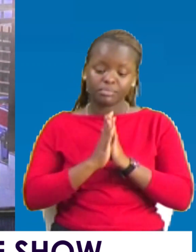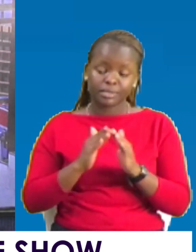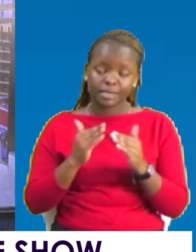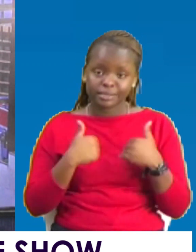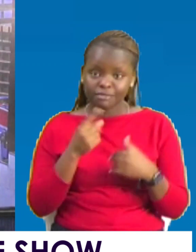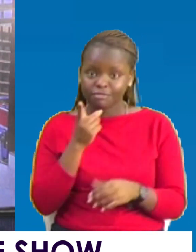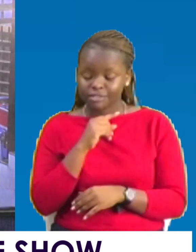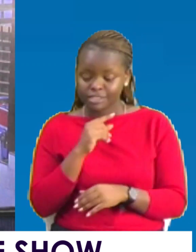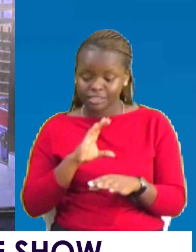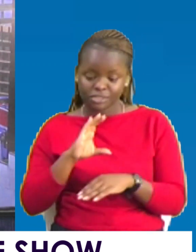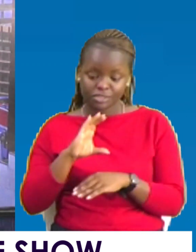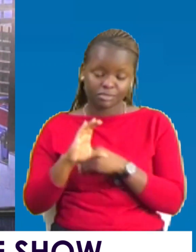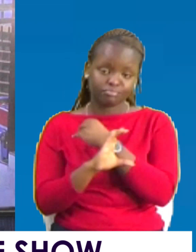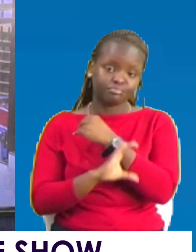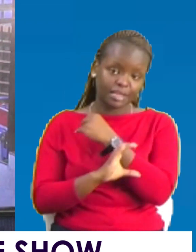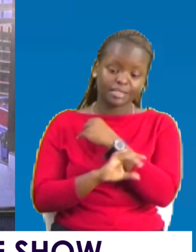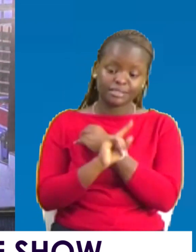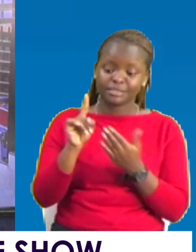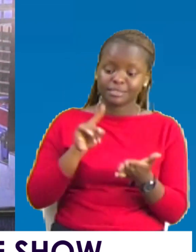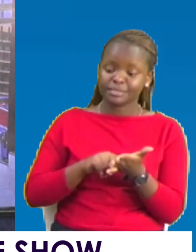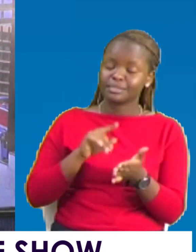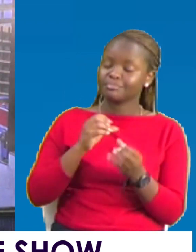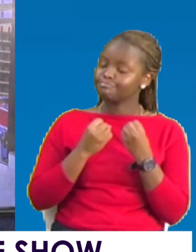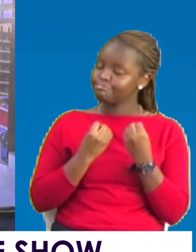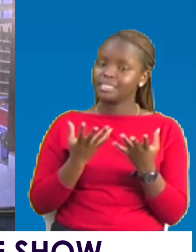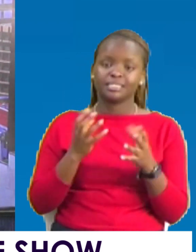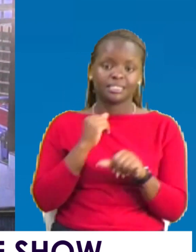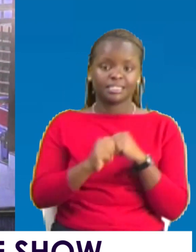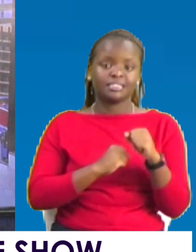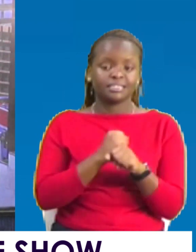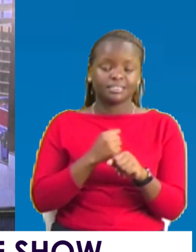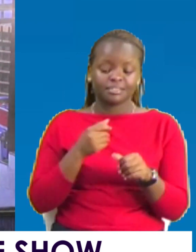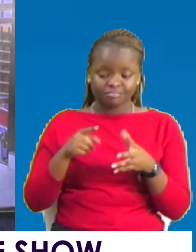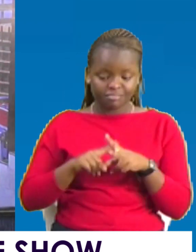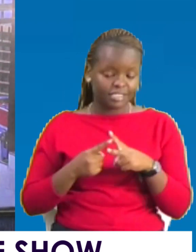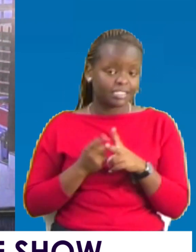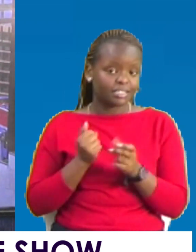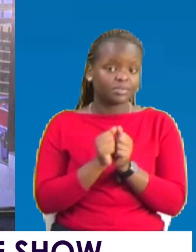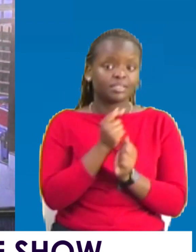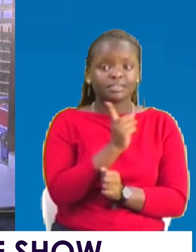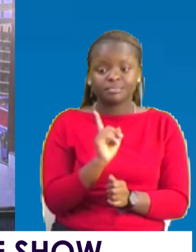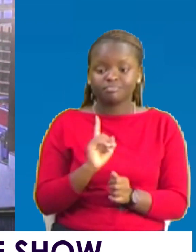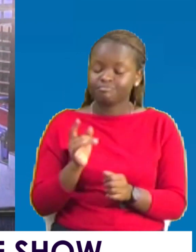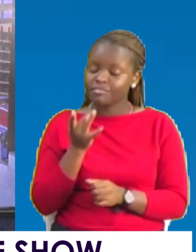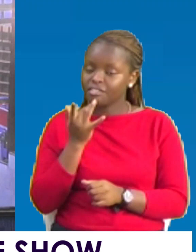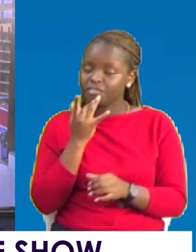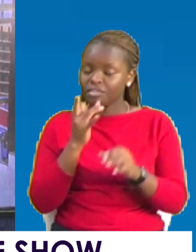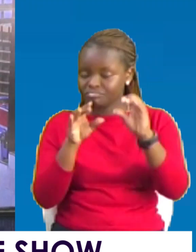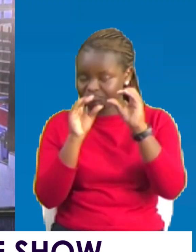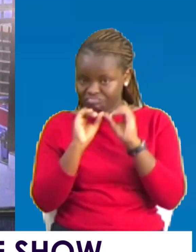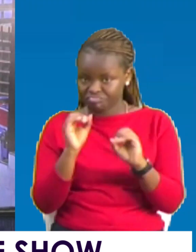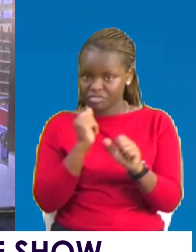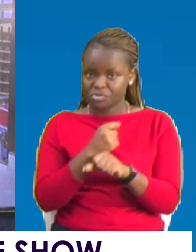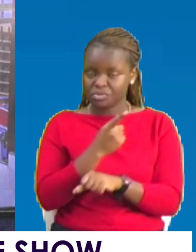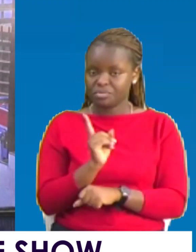For this country for many years. It is going to be birthed in them. So it is not like a favor we are doing them. They are there.